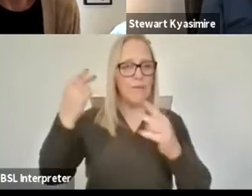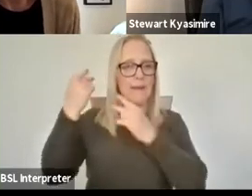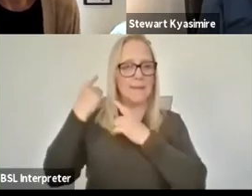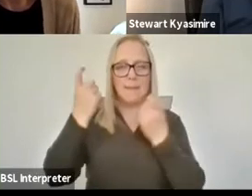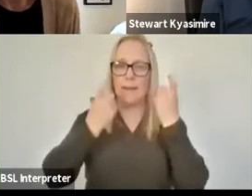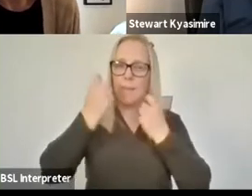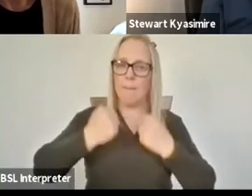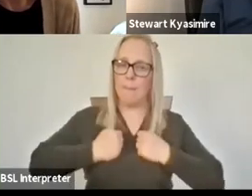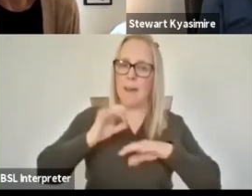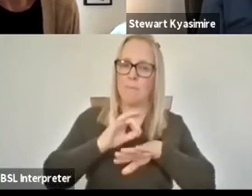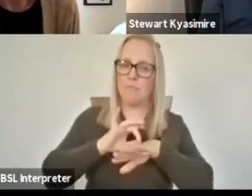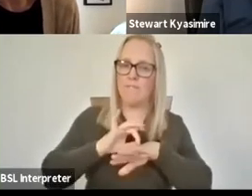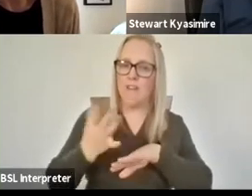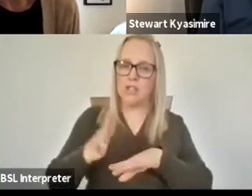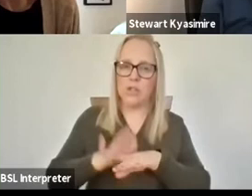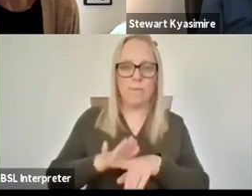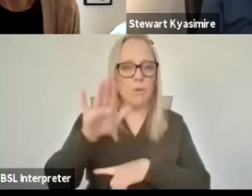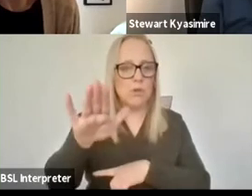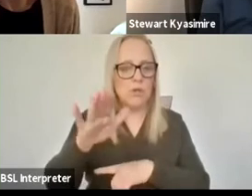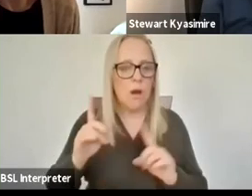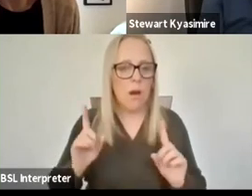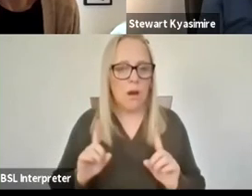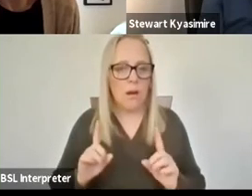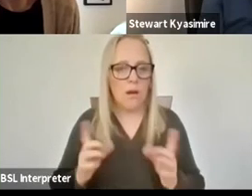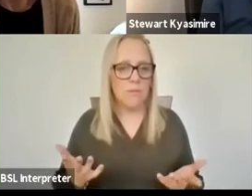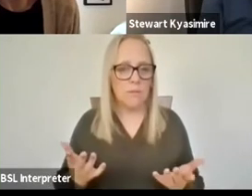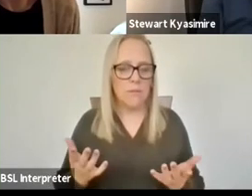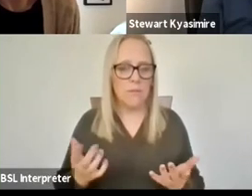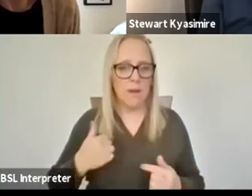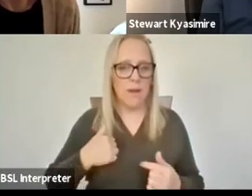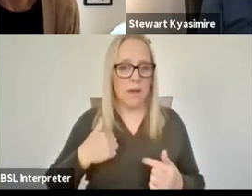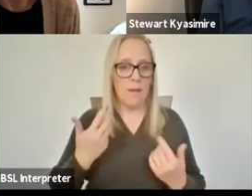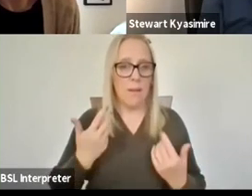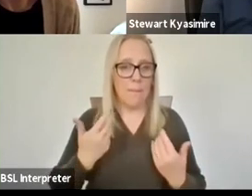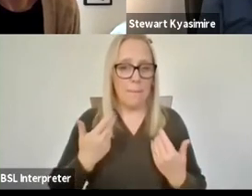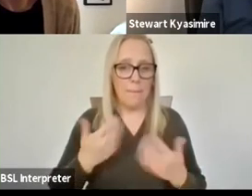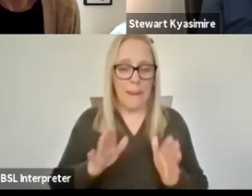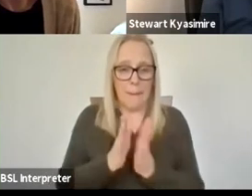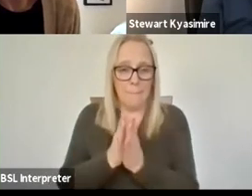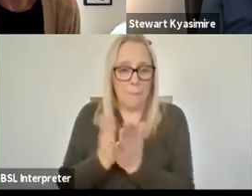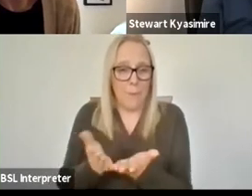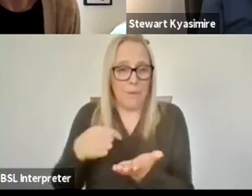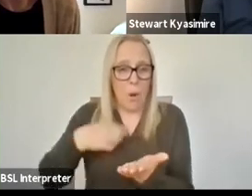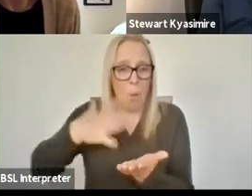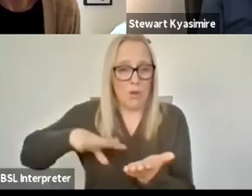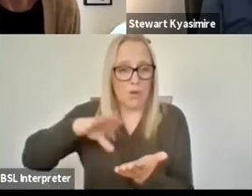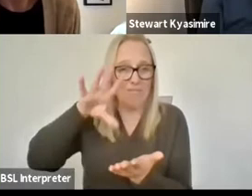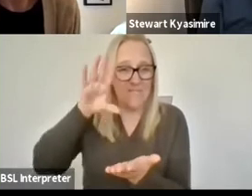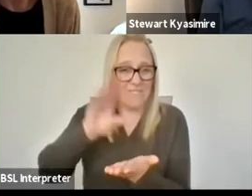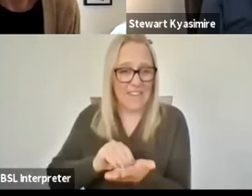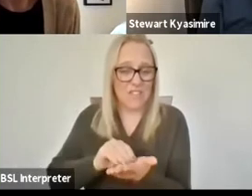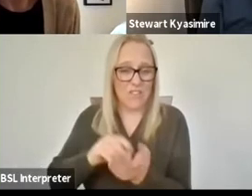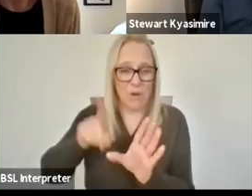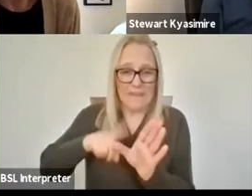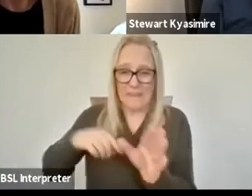having time to finish a book that i wanted to finish for many years and never had time to and the book seems to be also relevant